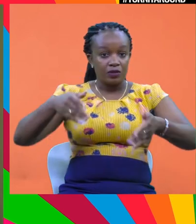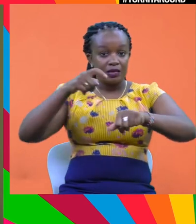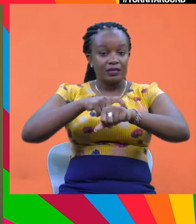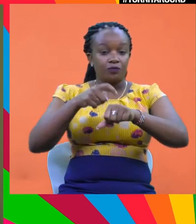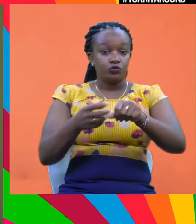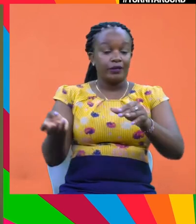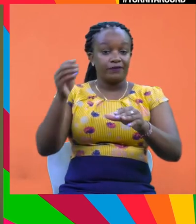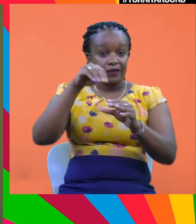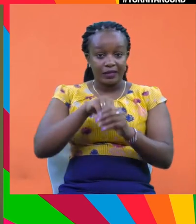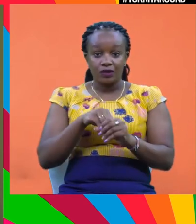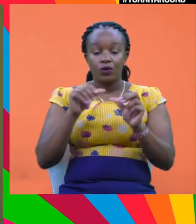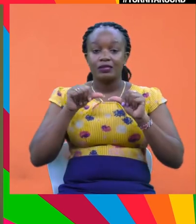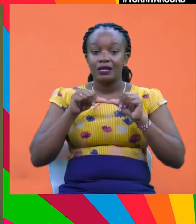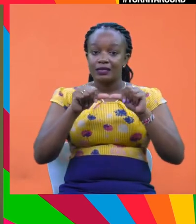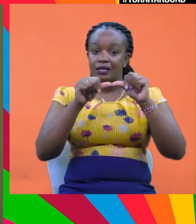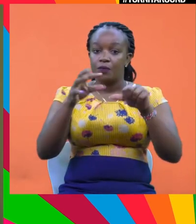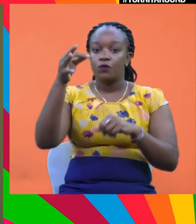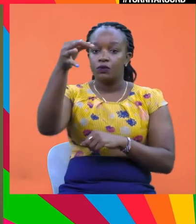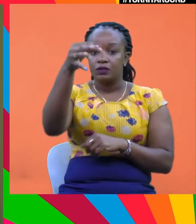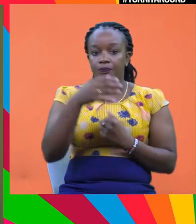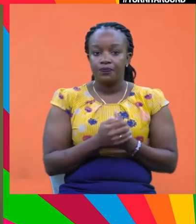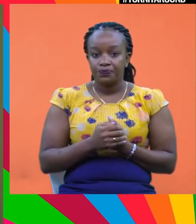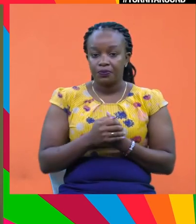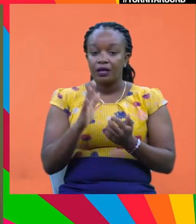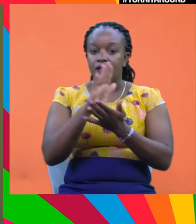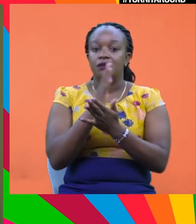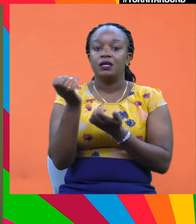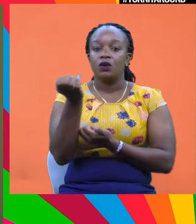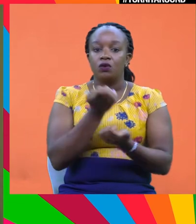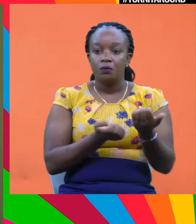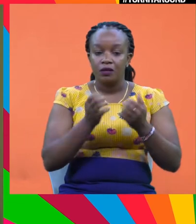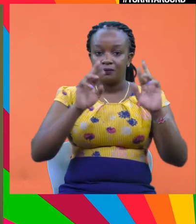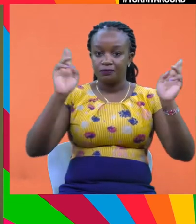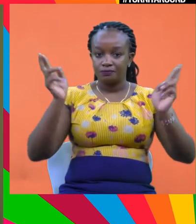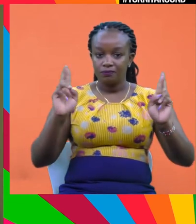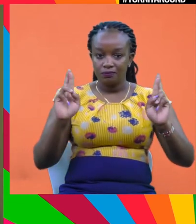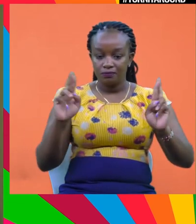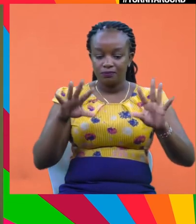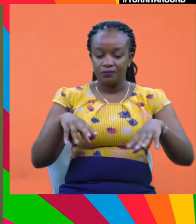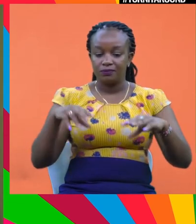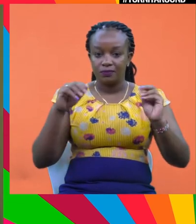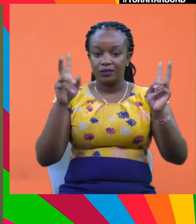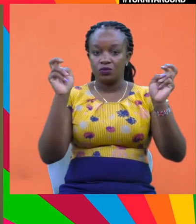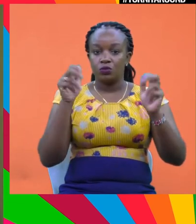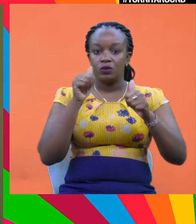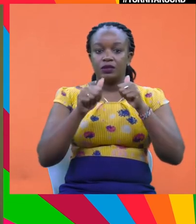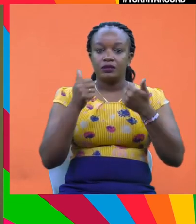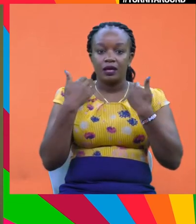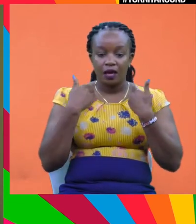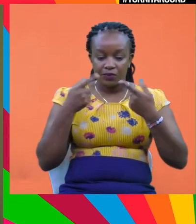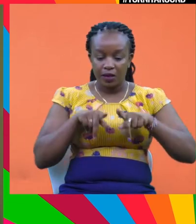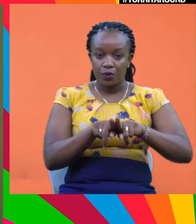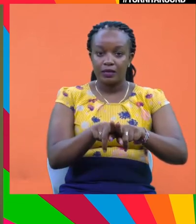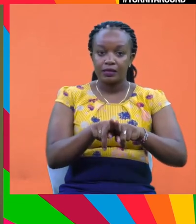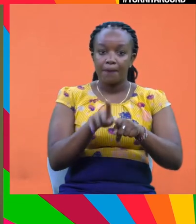is the time to invest in a green and sustainable future. Some economies have already taken advantage of crisis-related stimulus